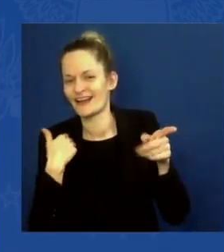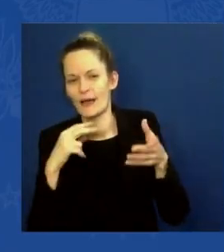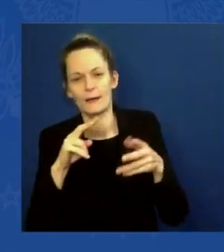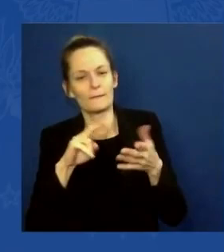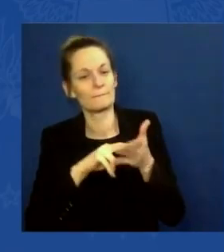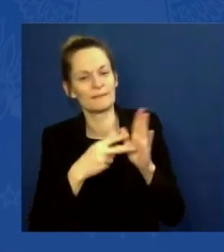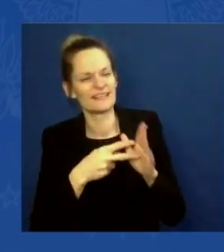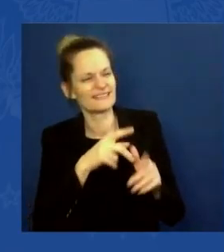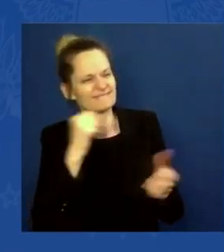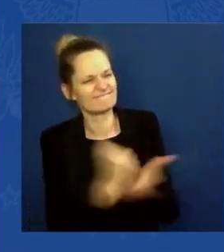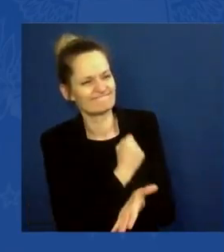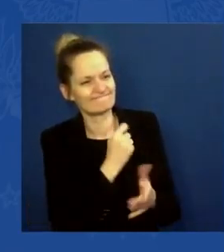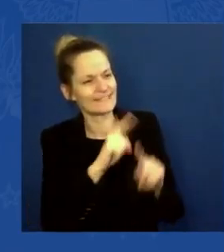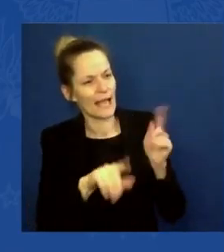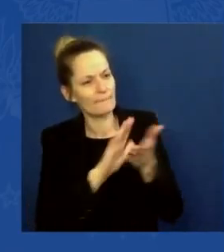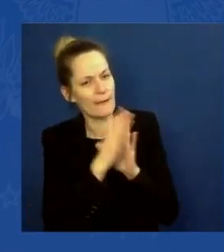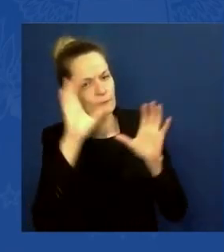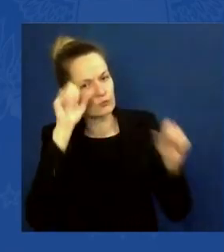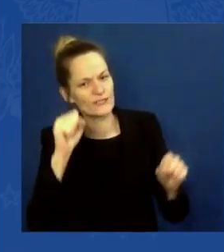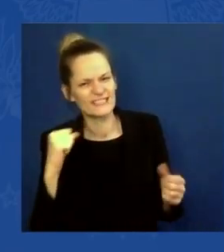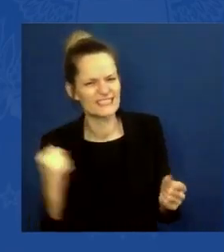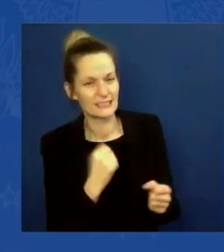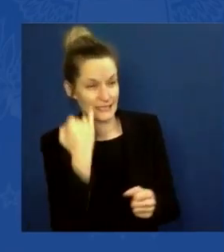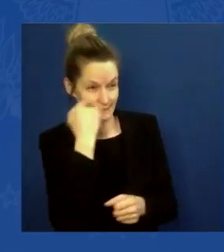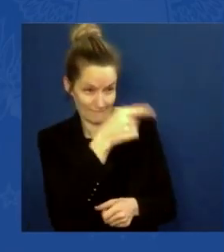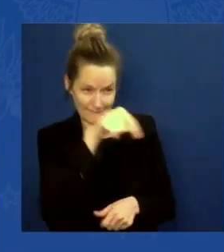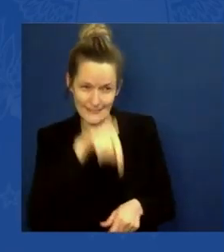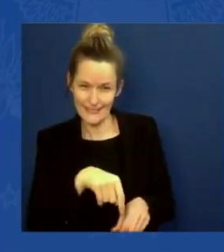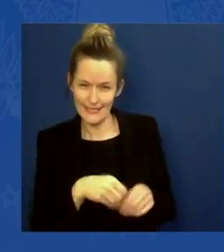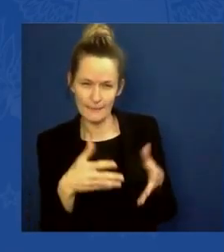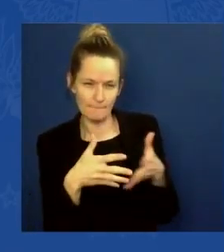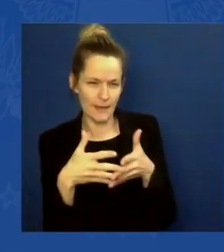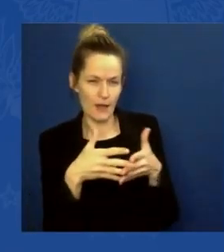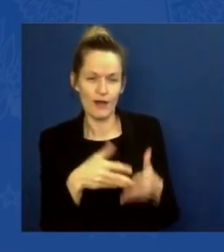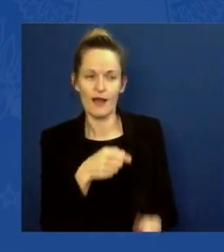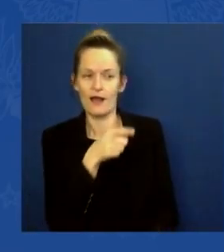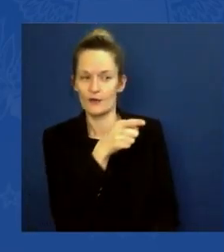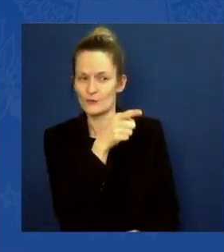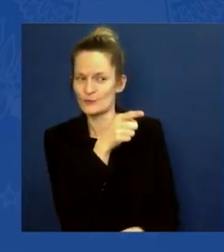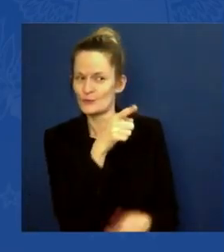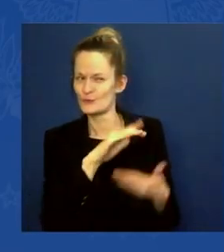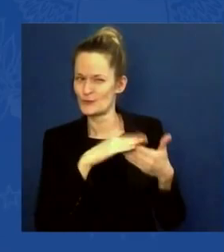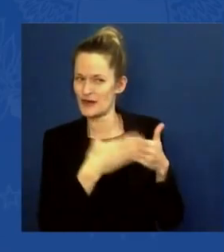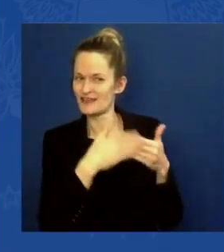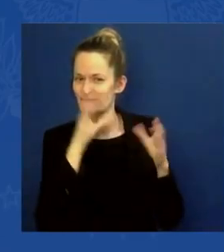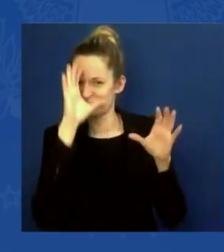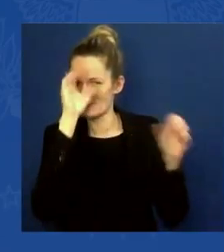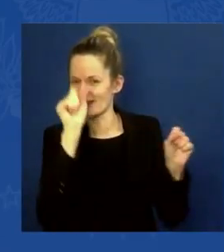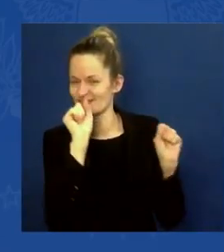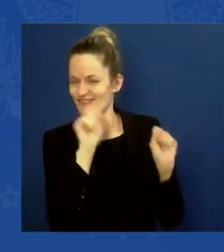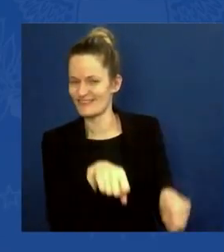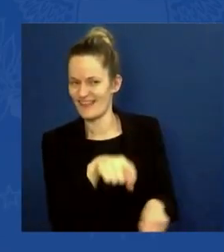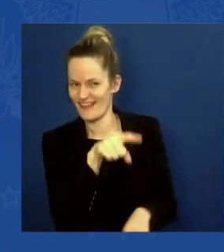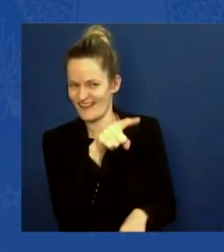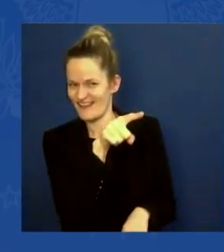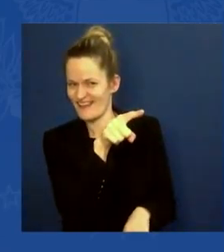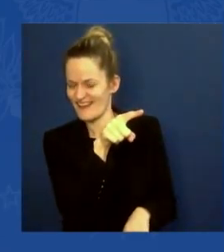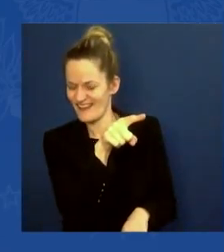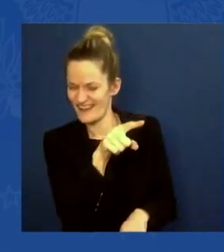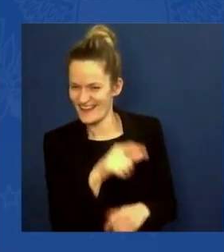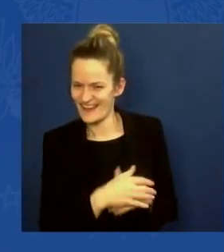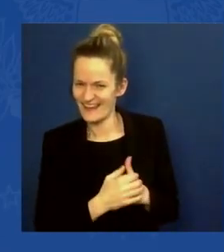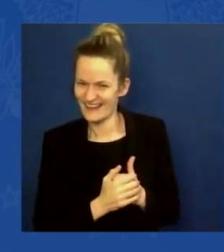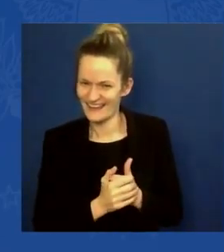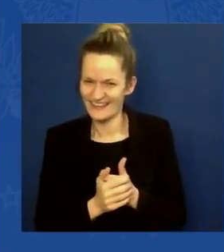And a proud electric car driver as well. And also the former Secretary and former Mayor of Denver, Federico